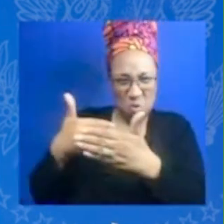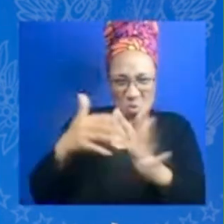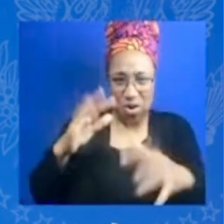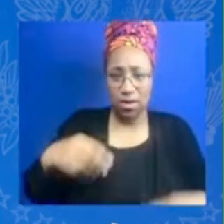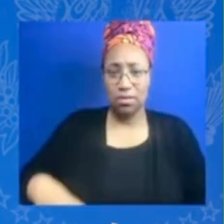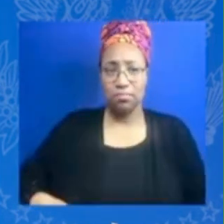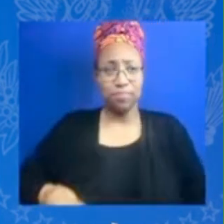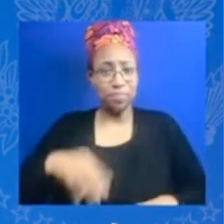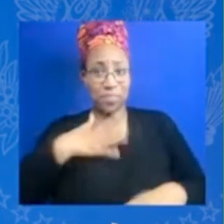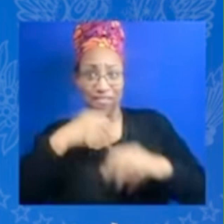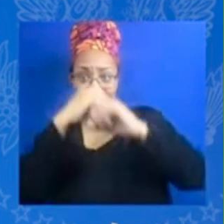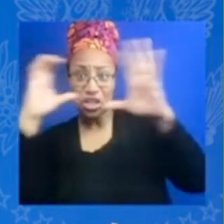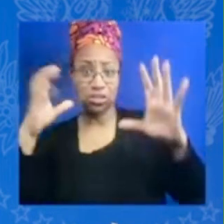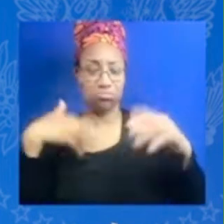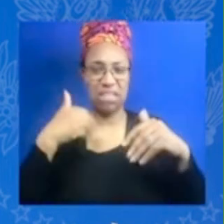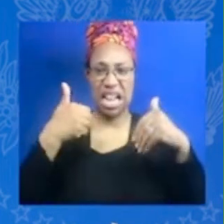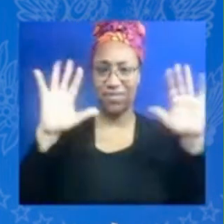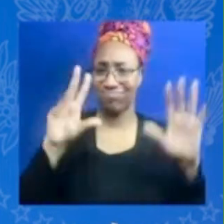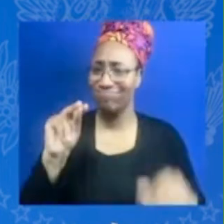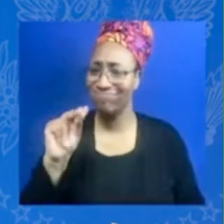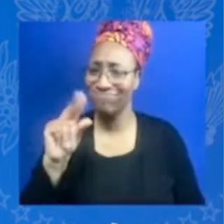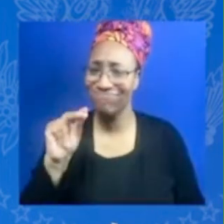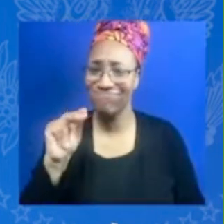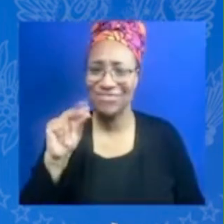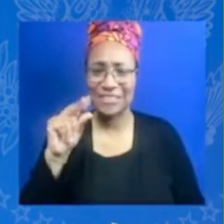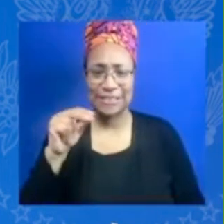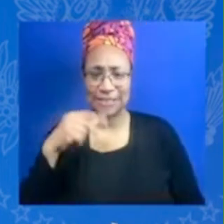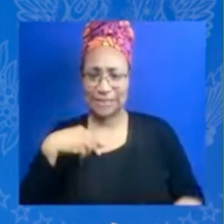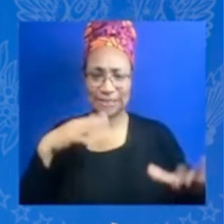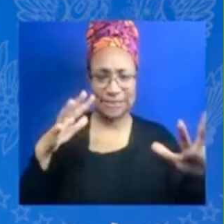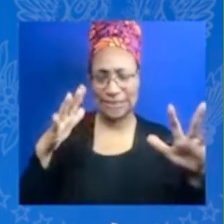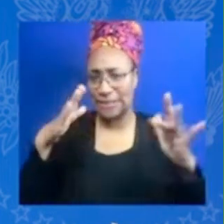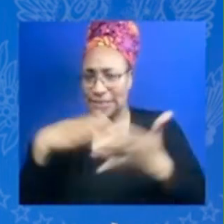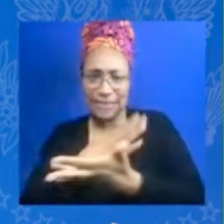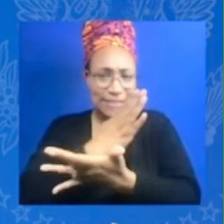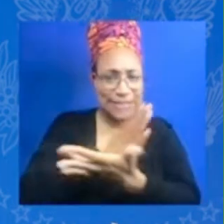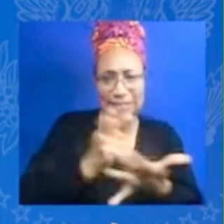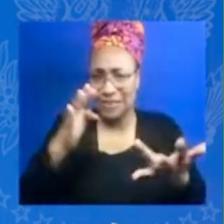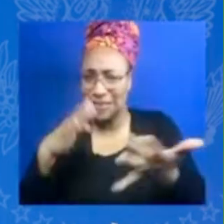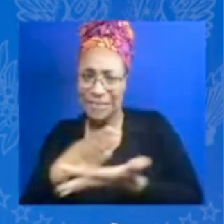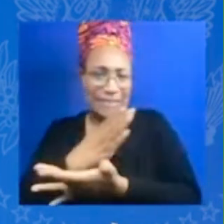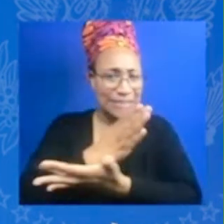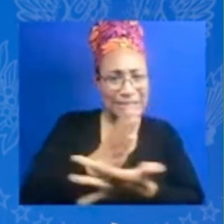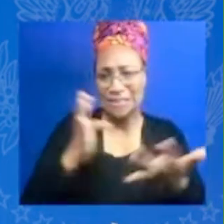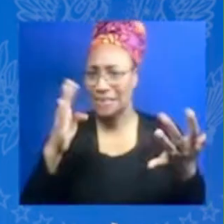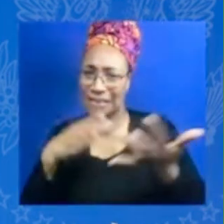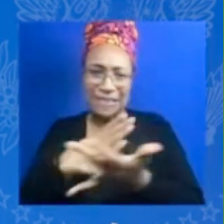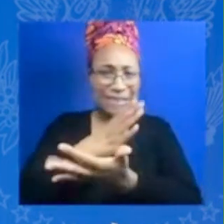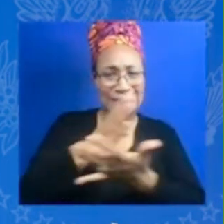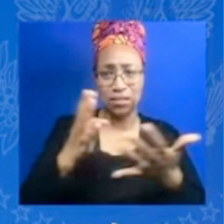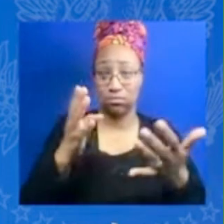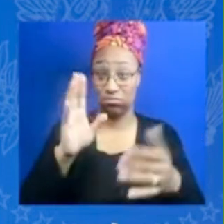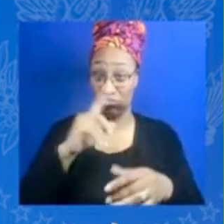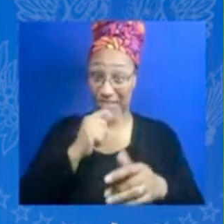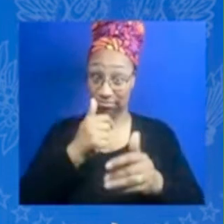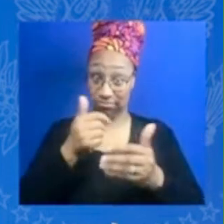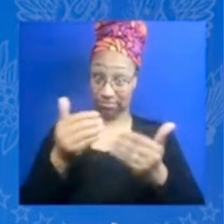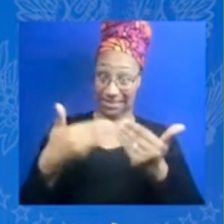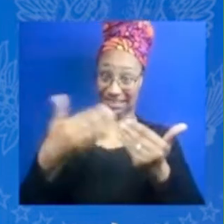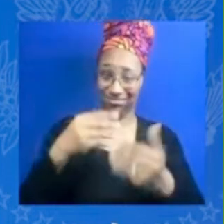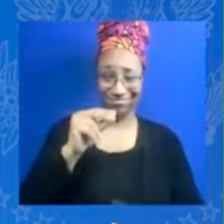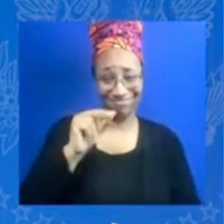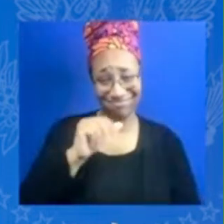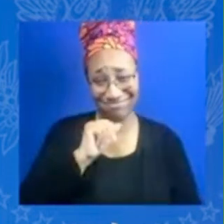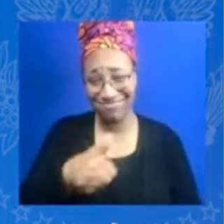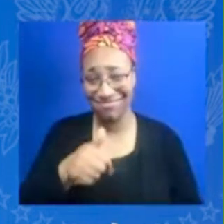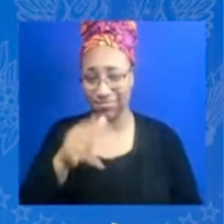i never wavered and i think you're gonna hear so many opinions from people and the world's also going to change with trends right i remember whether